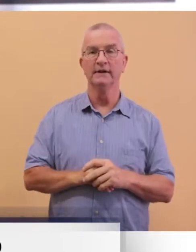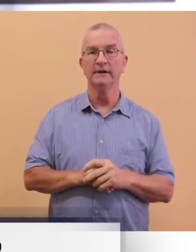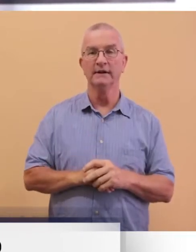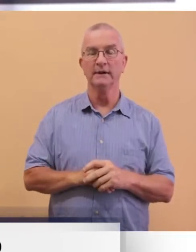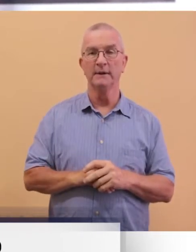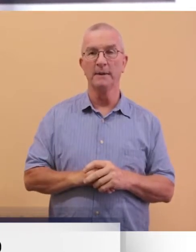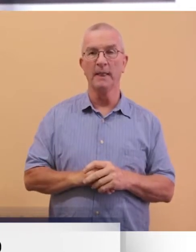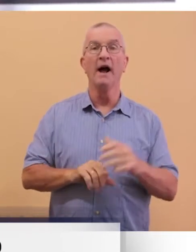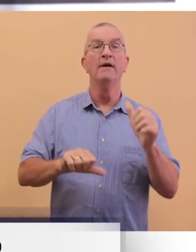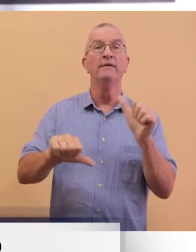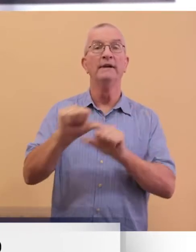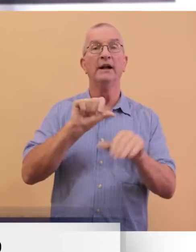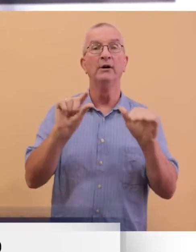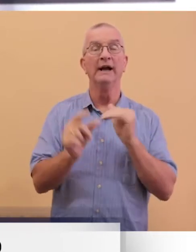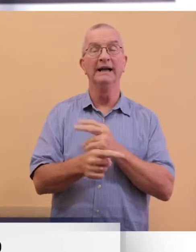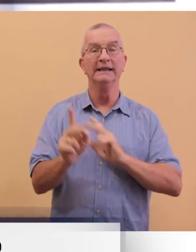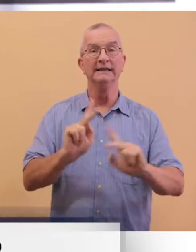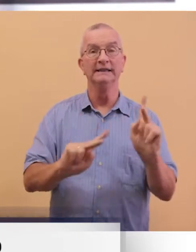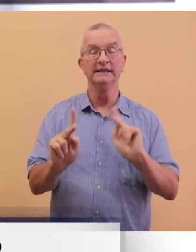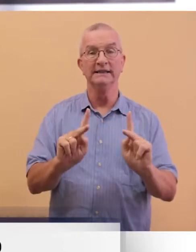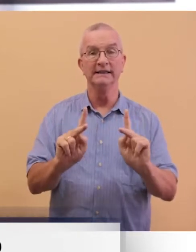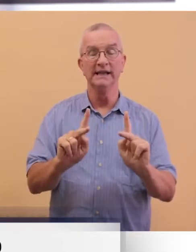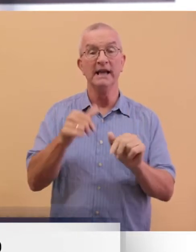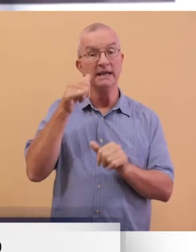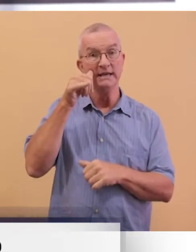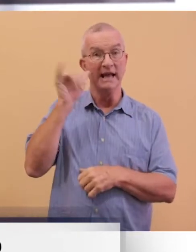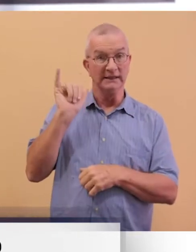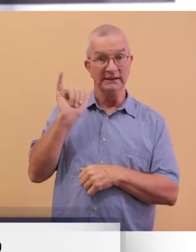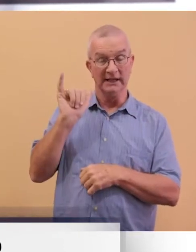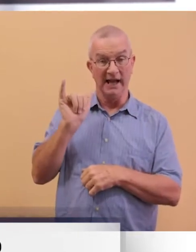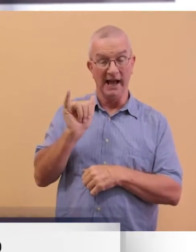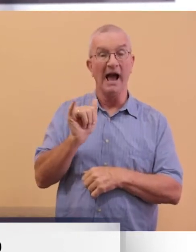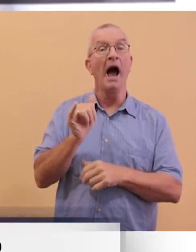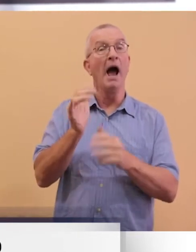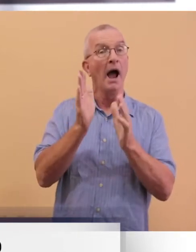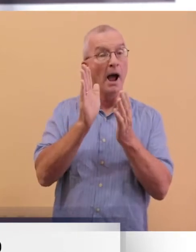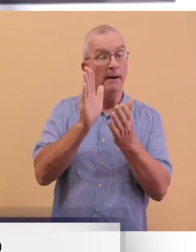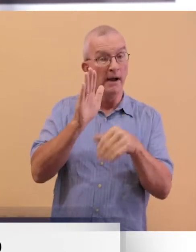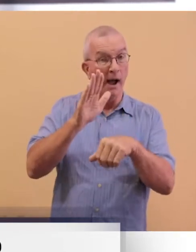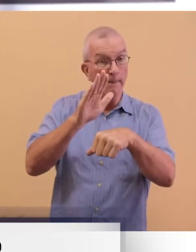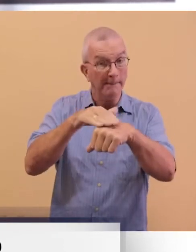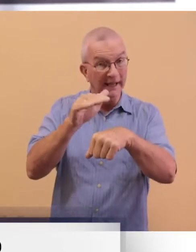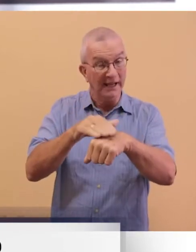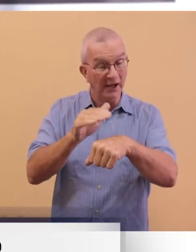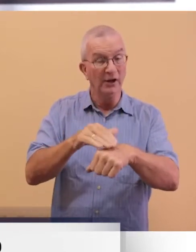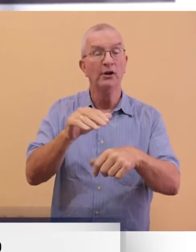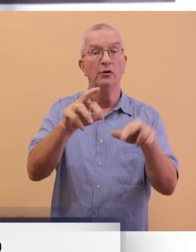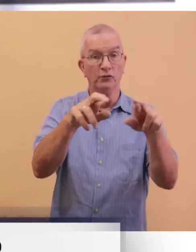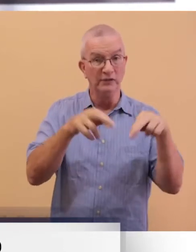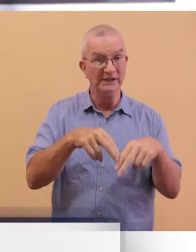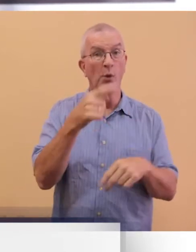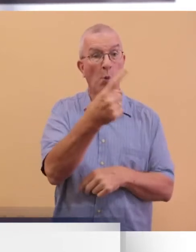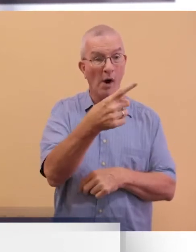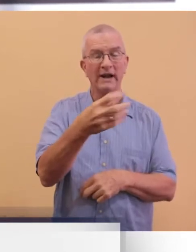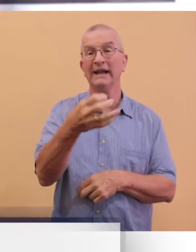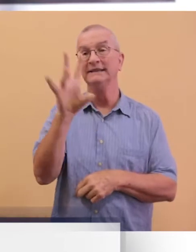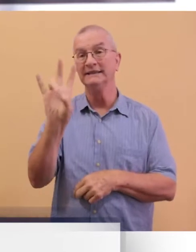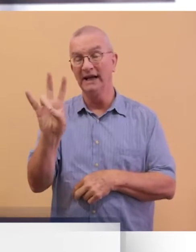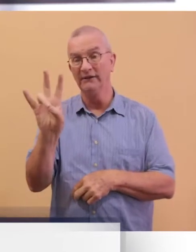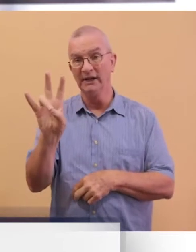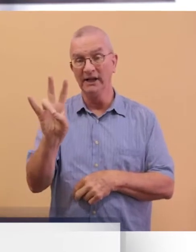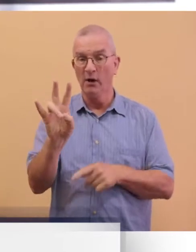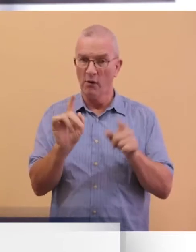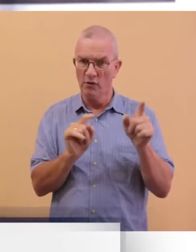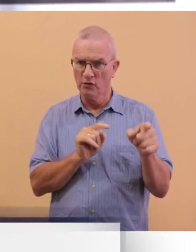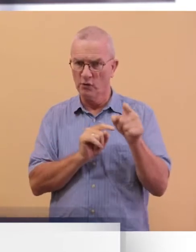Fellow Guyanese, yesterday I made a special appeal to our residents in Regions 1 and 7, where over the